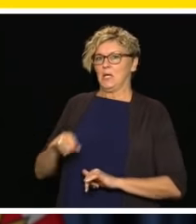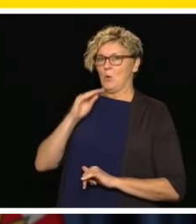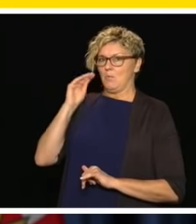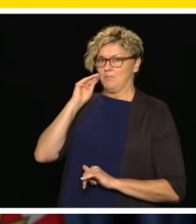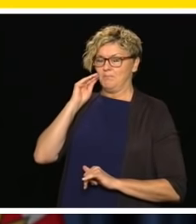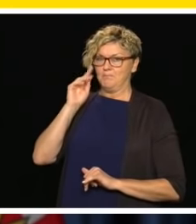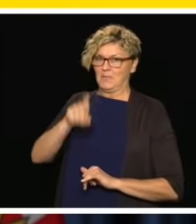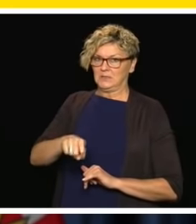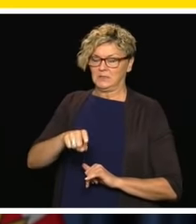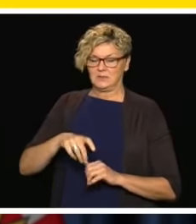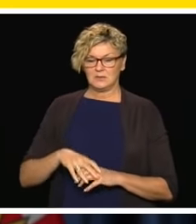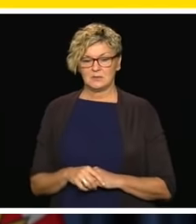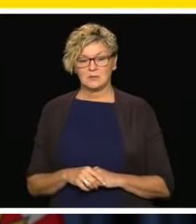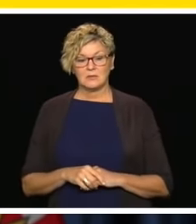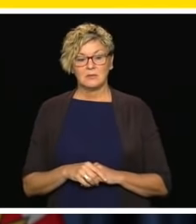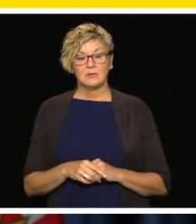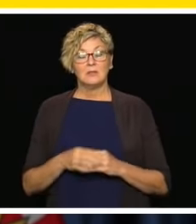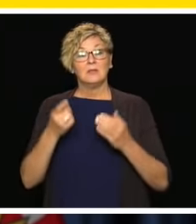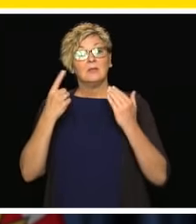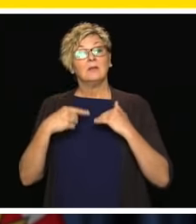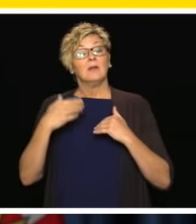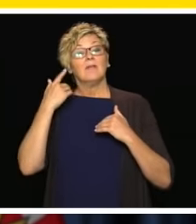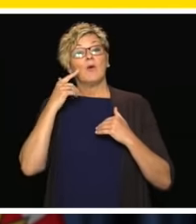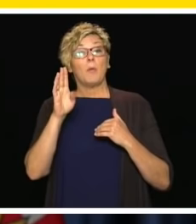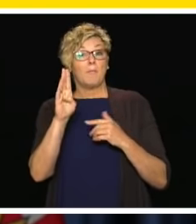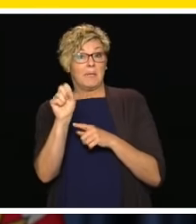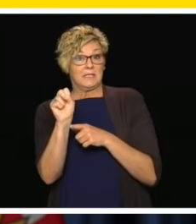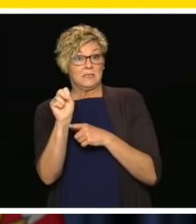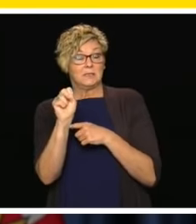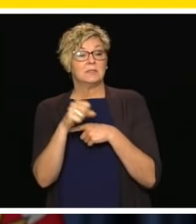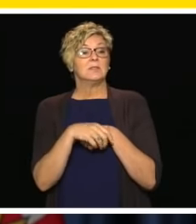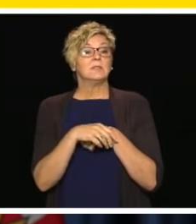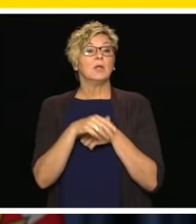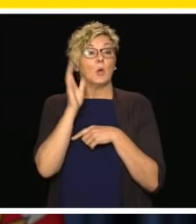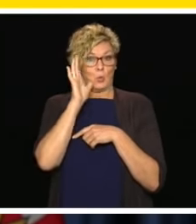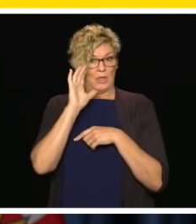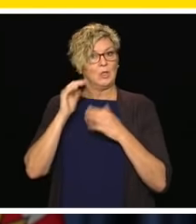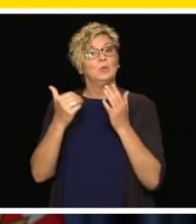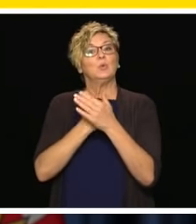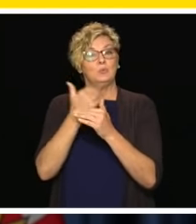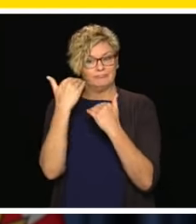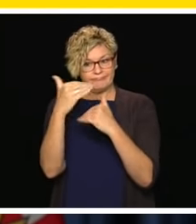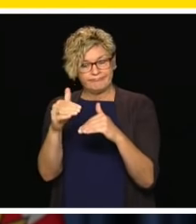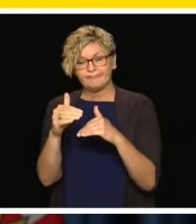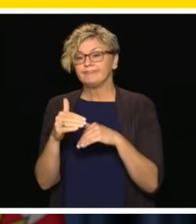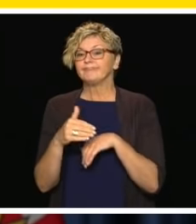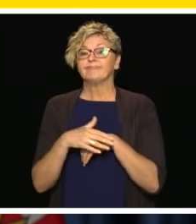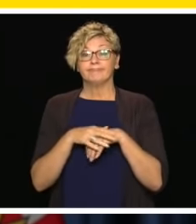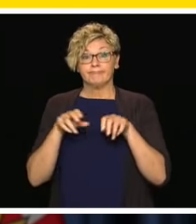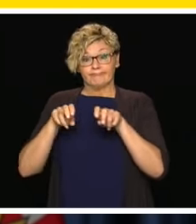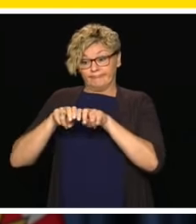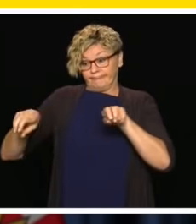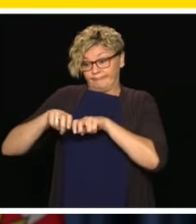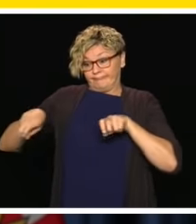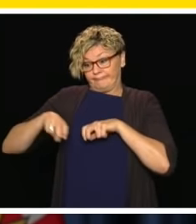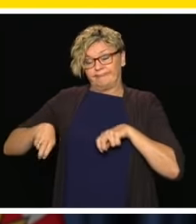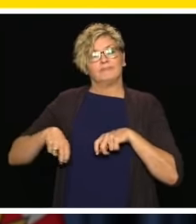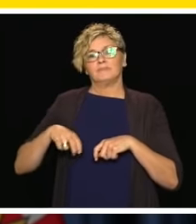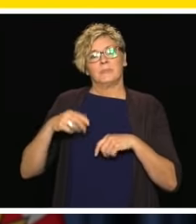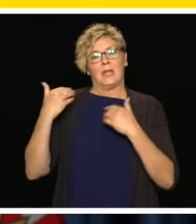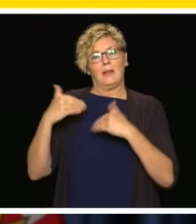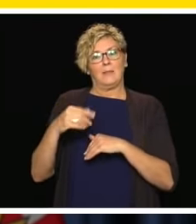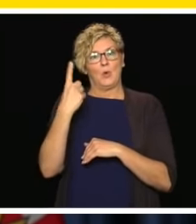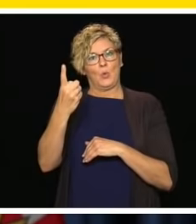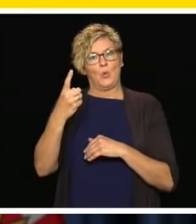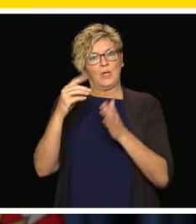Measures to ensure safe bus transportation will need to be implemented. Things like one student per seat unless children are from the same